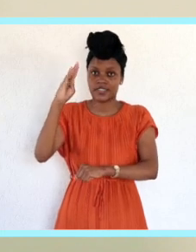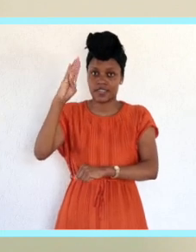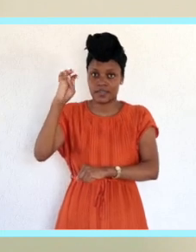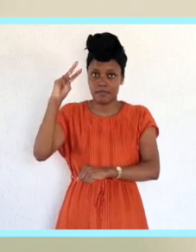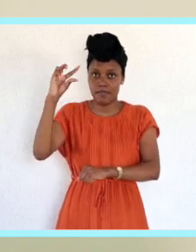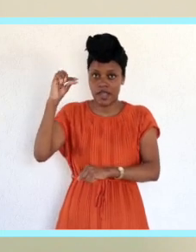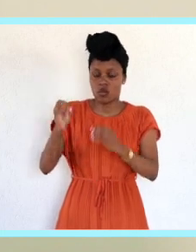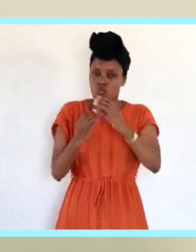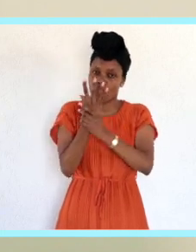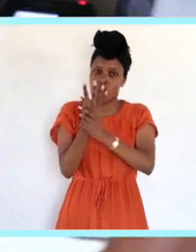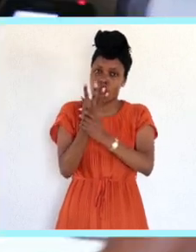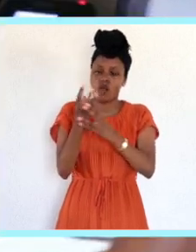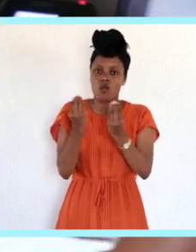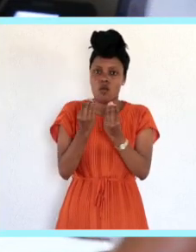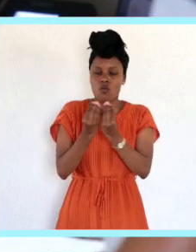grow with the flow.